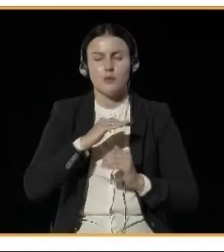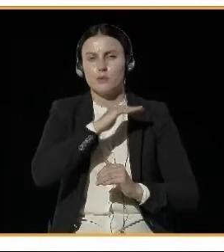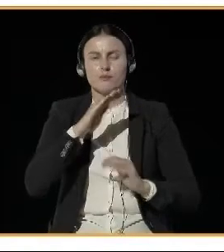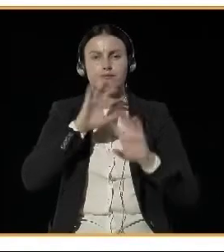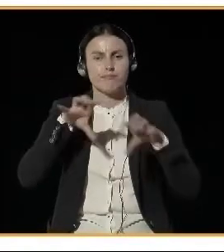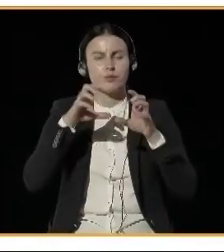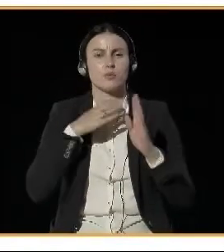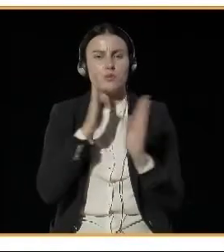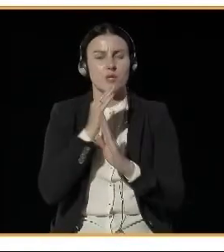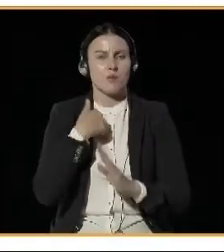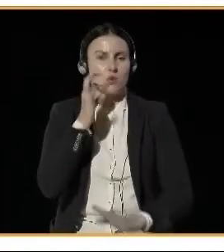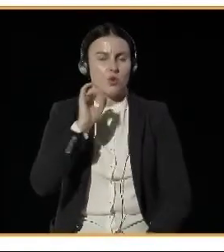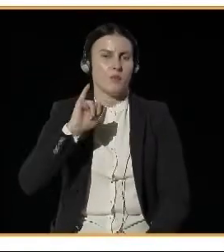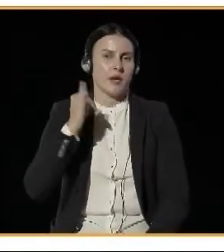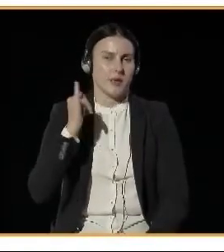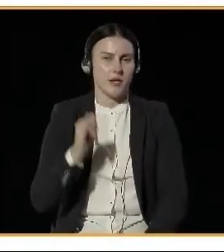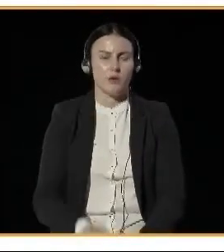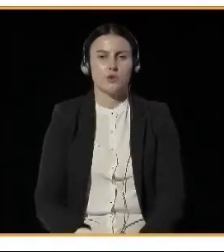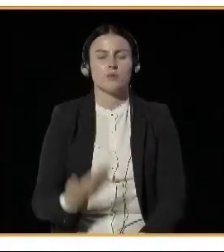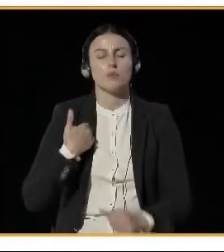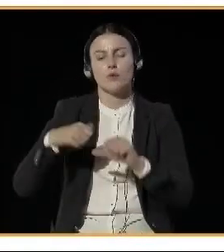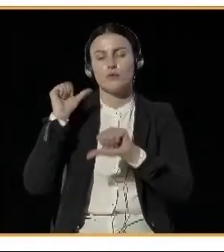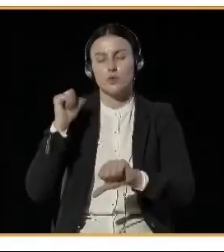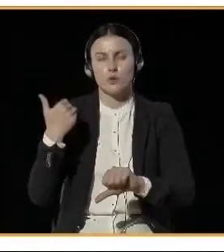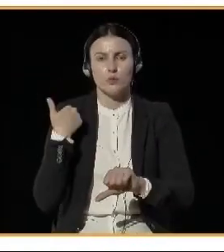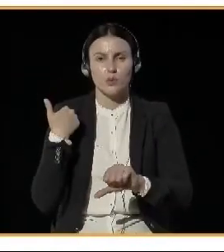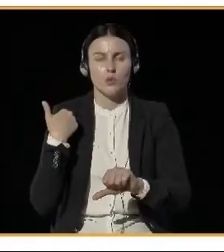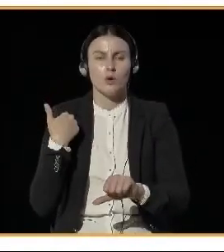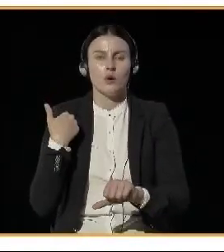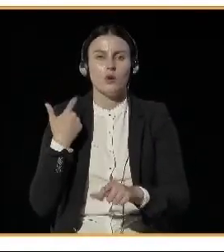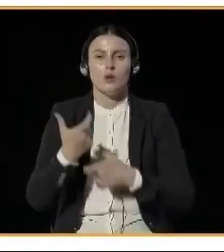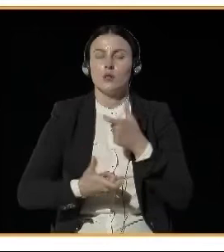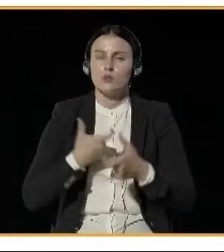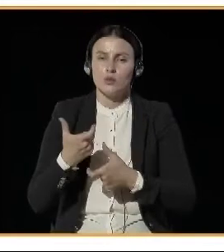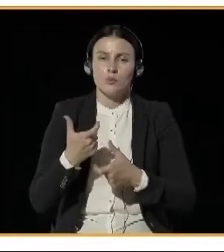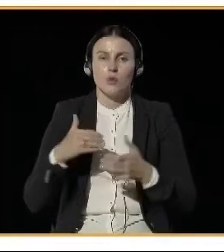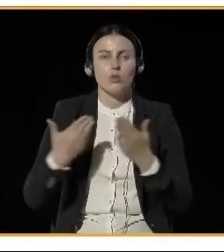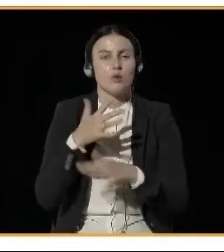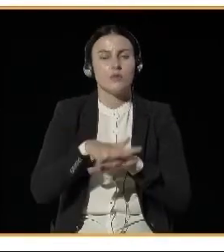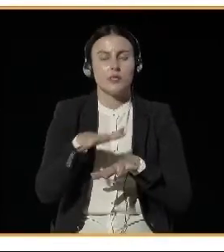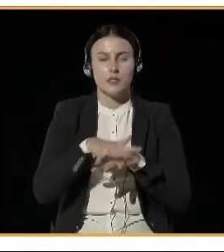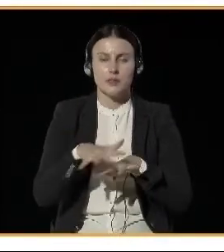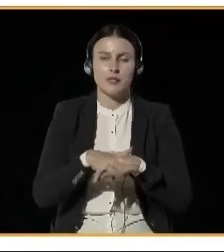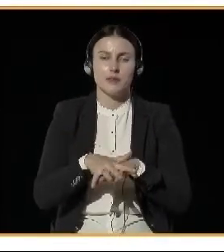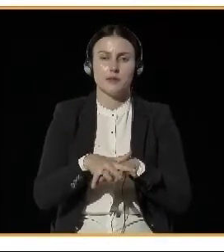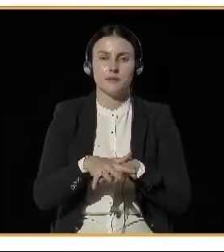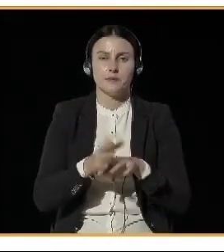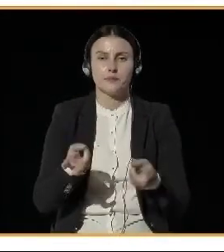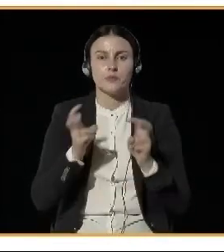Last year, they launched a new forecasting system that provides air quality forecast for the coming three days